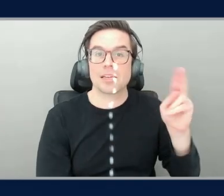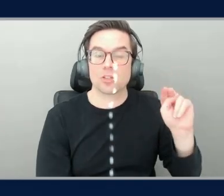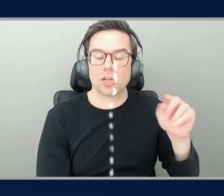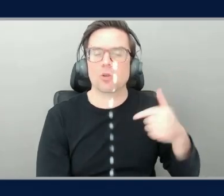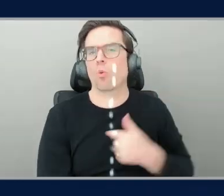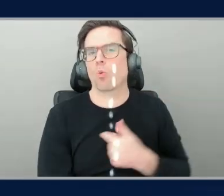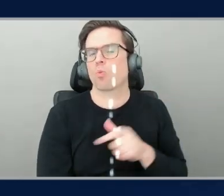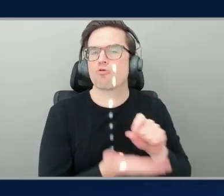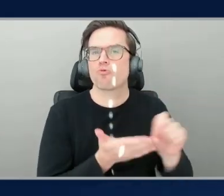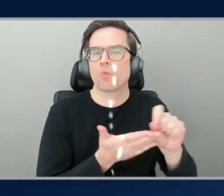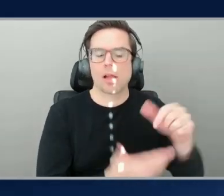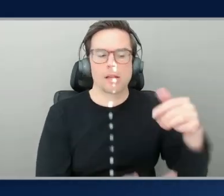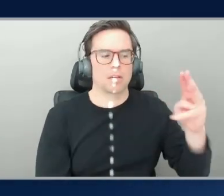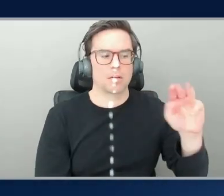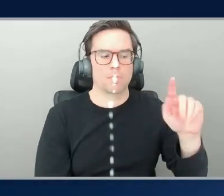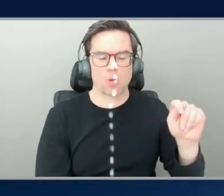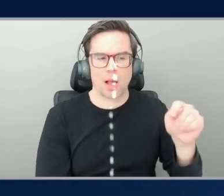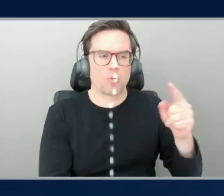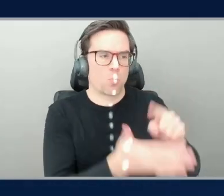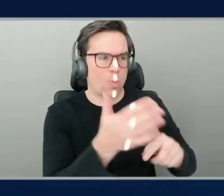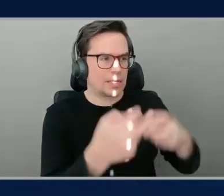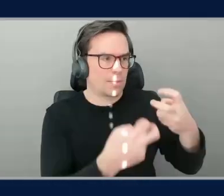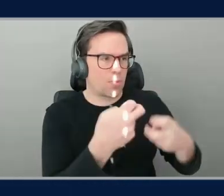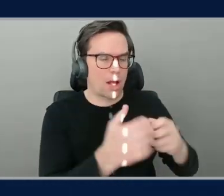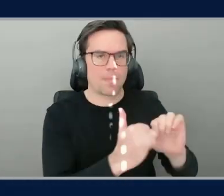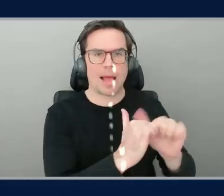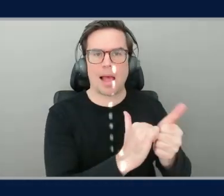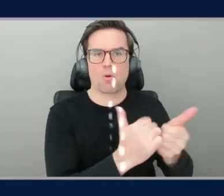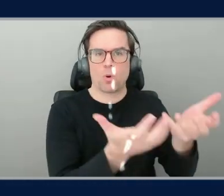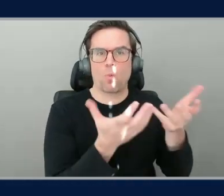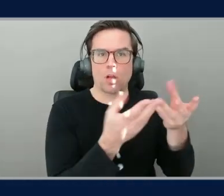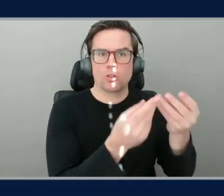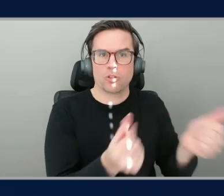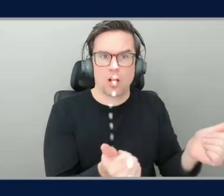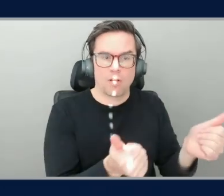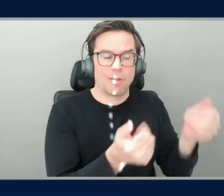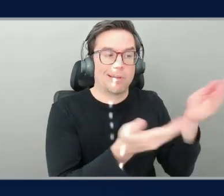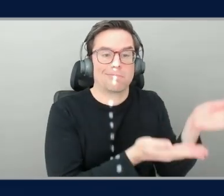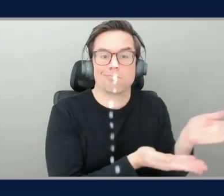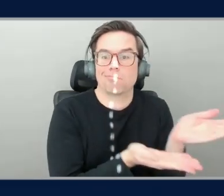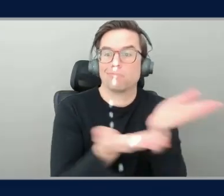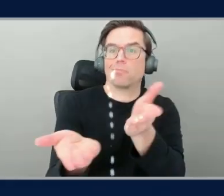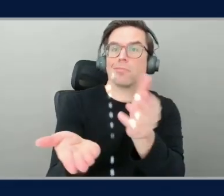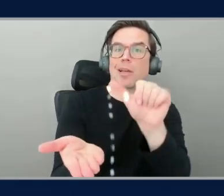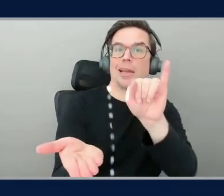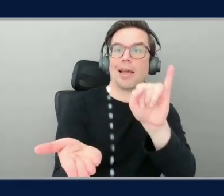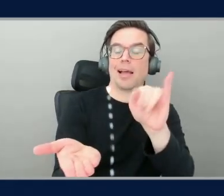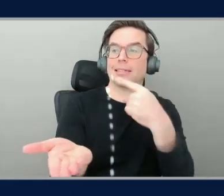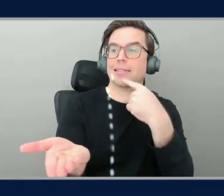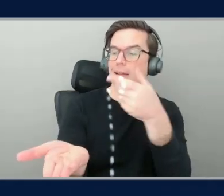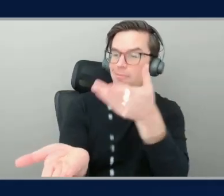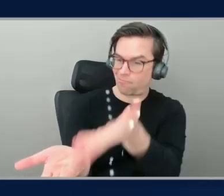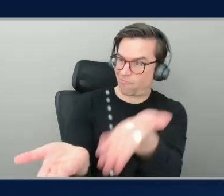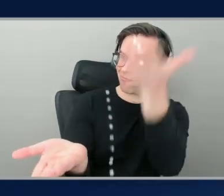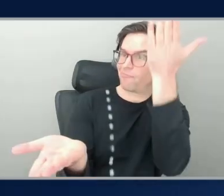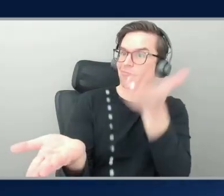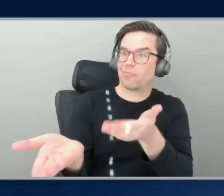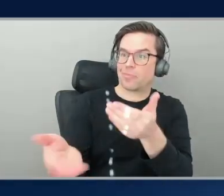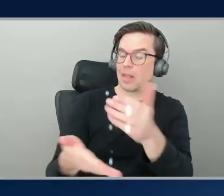solve it. And then we're going to turn to our AI assistant and say, take this documentation and turn it into some code for me.